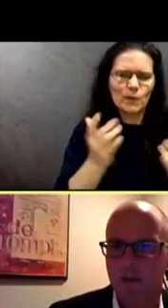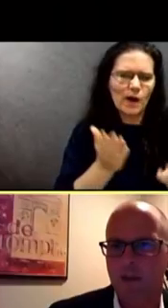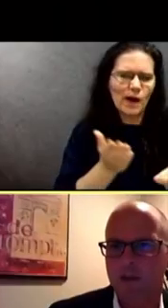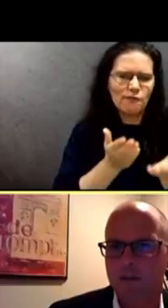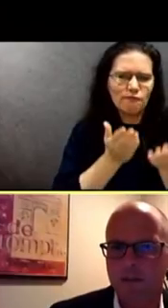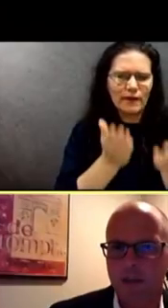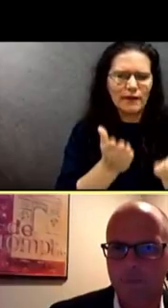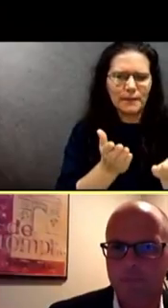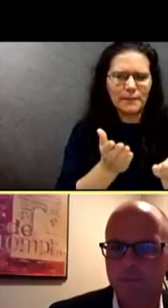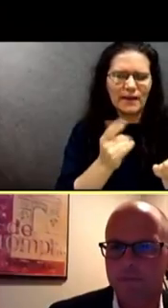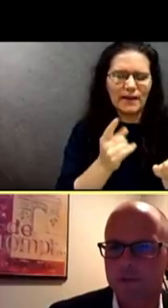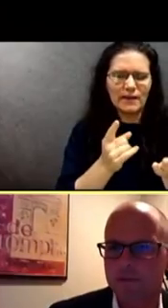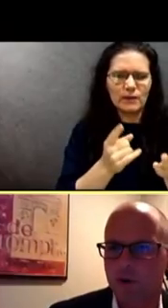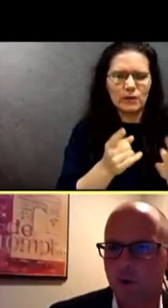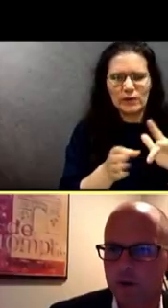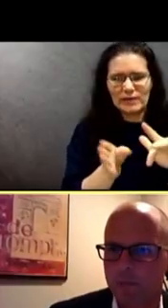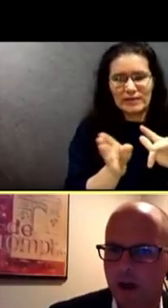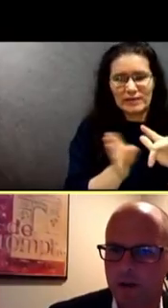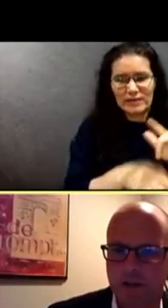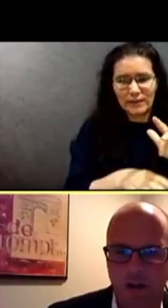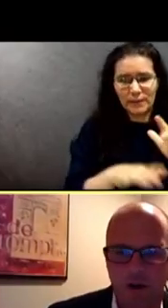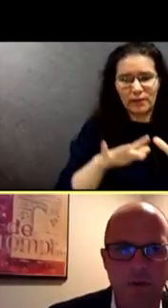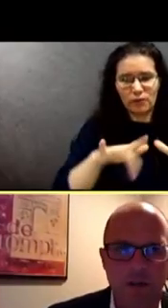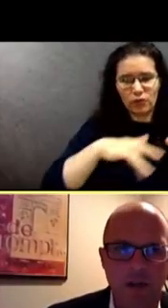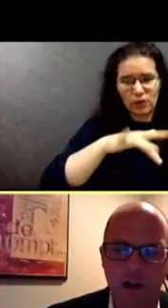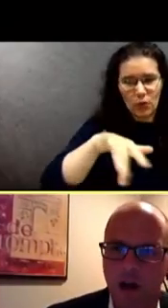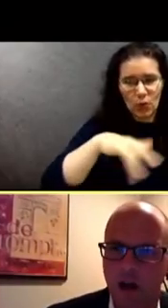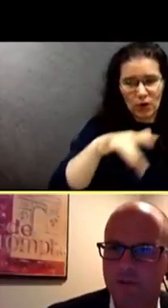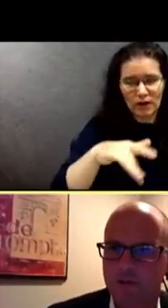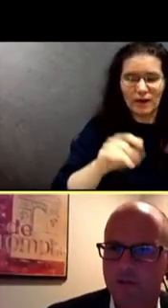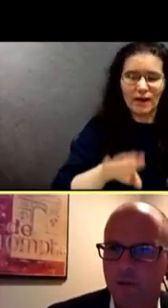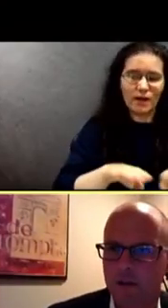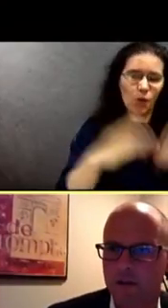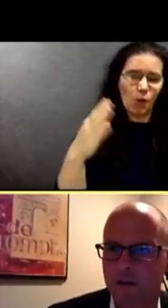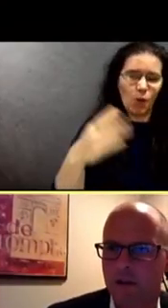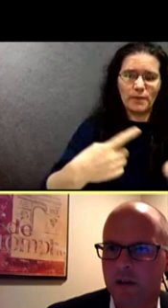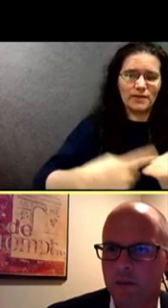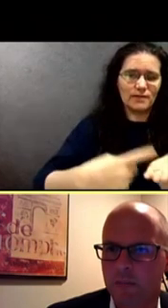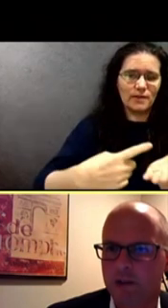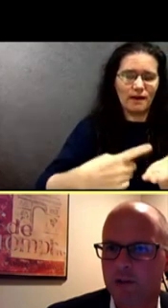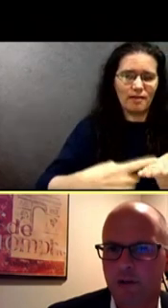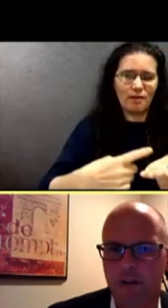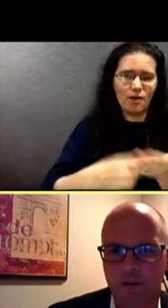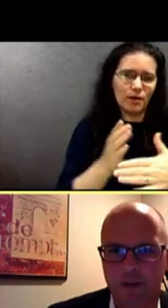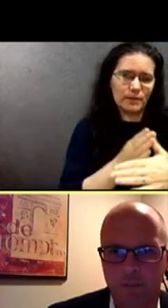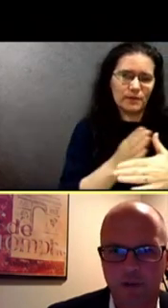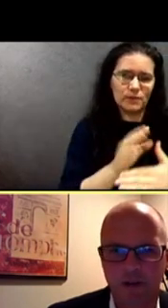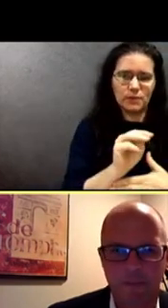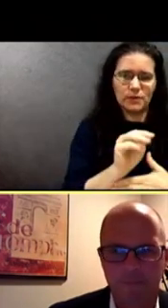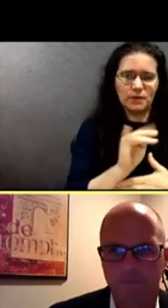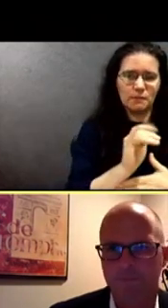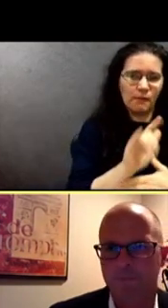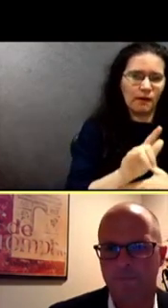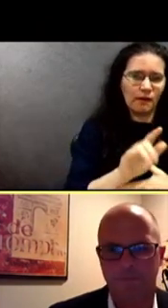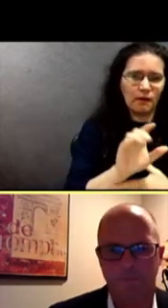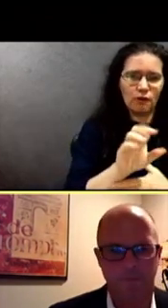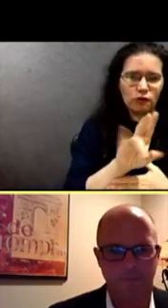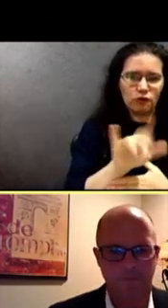skip this recorded apology and open the dialogue between Michael Curry and Lieutenant Pedrini.